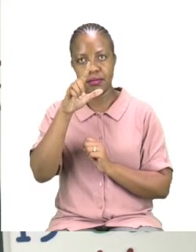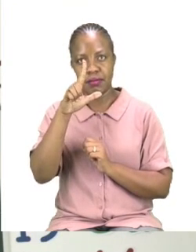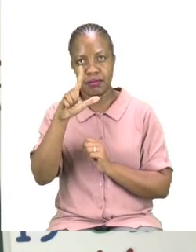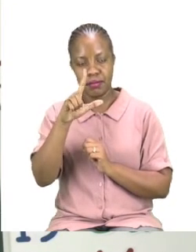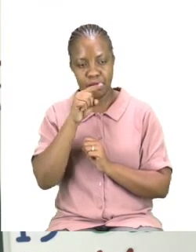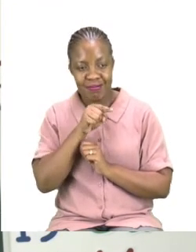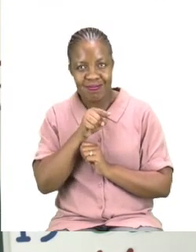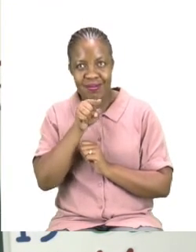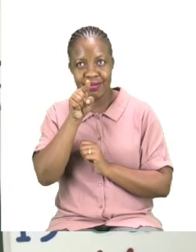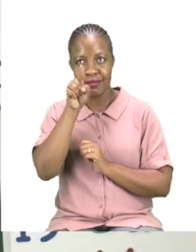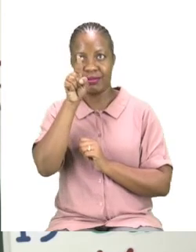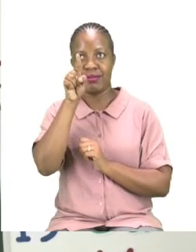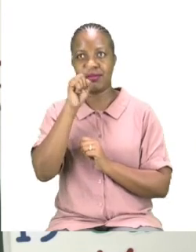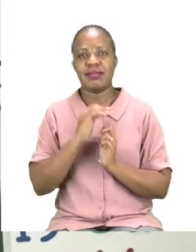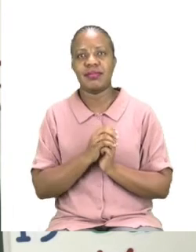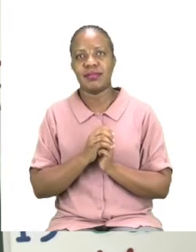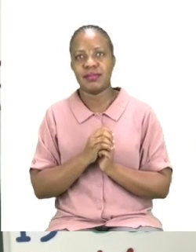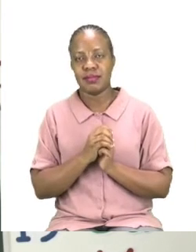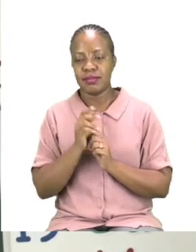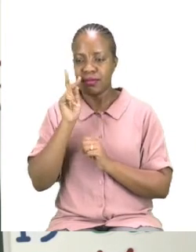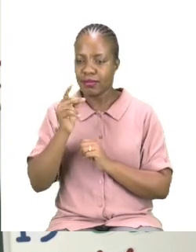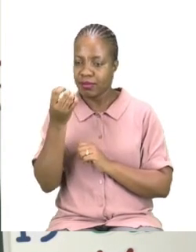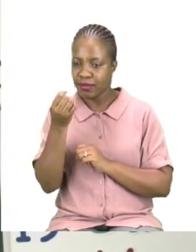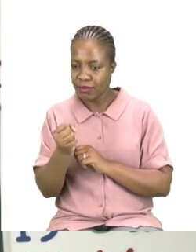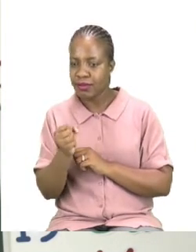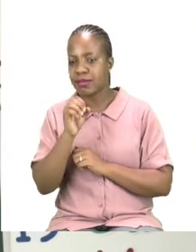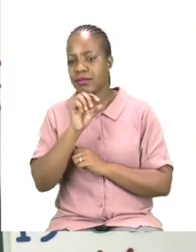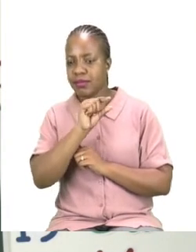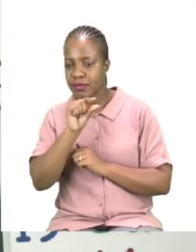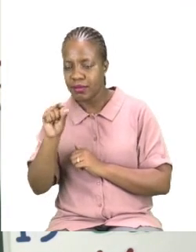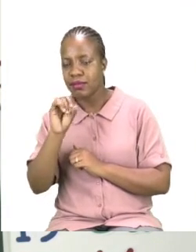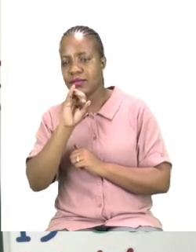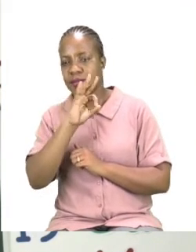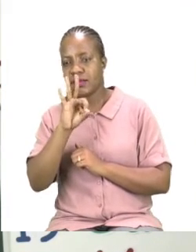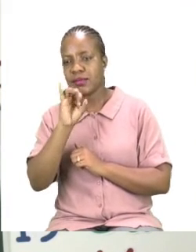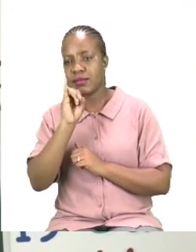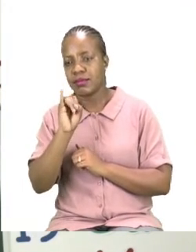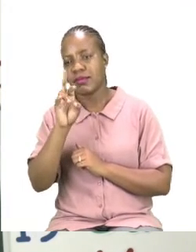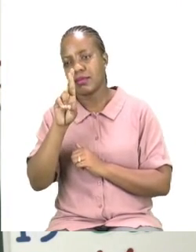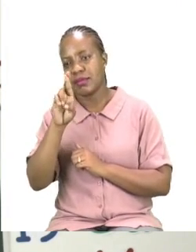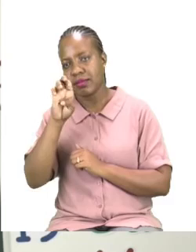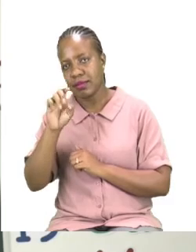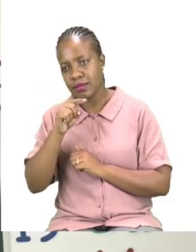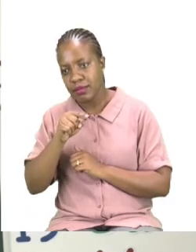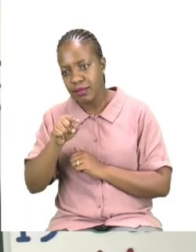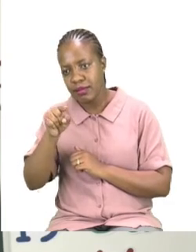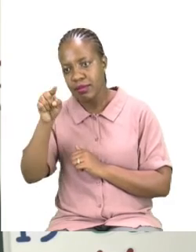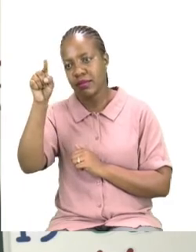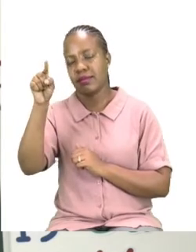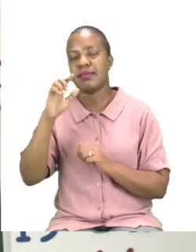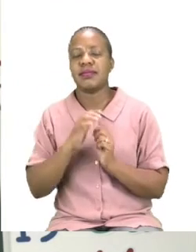goes up and across. And then we also have the word fire. And it also goes across.